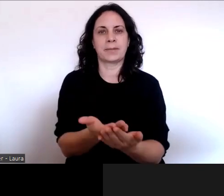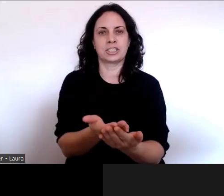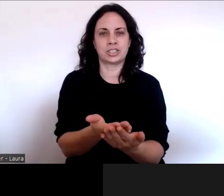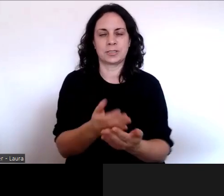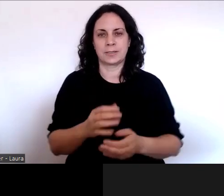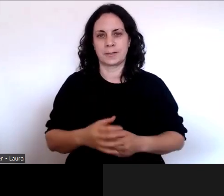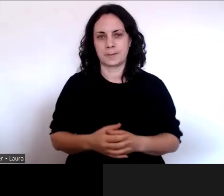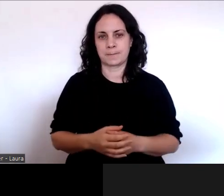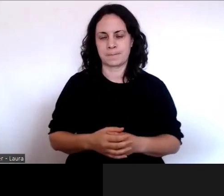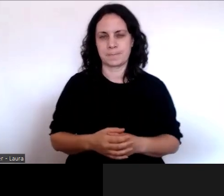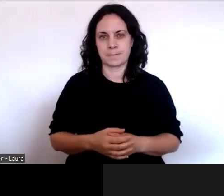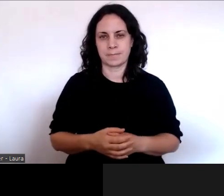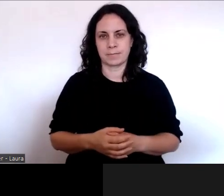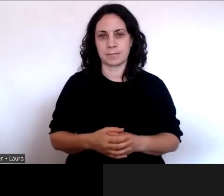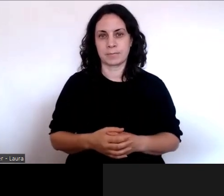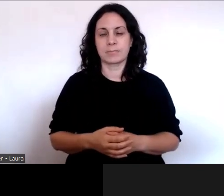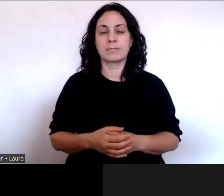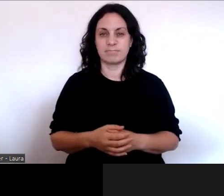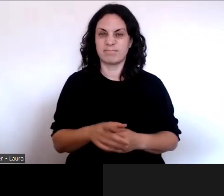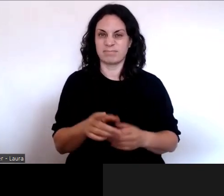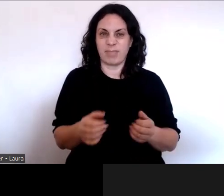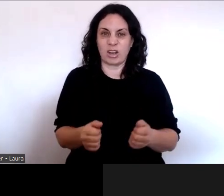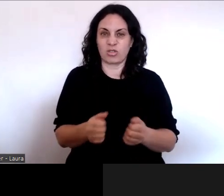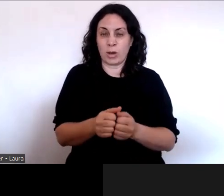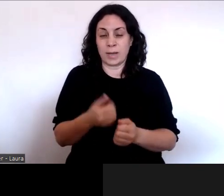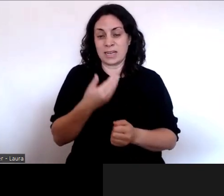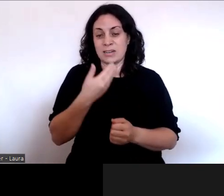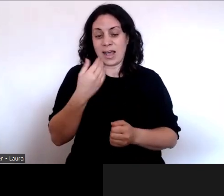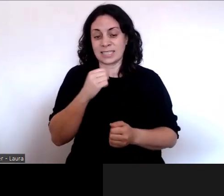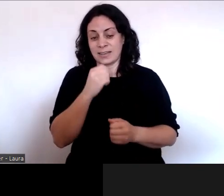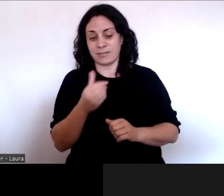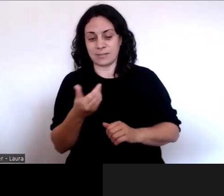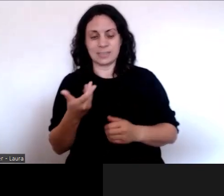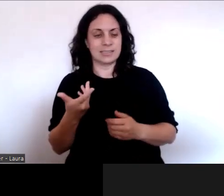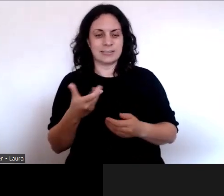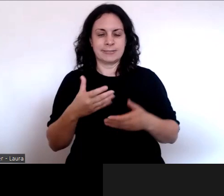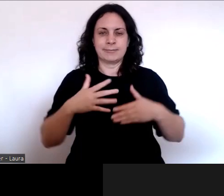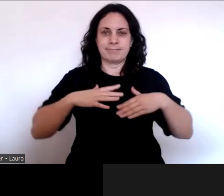it would have been nice if we could have avoided that, but we couldn't.